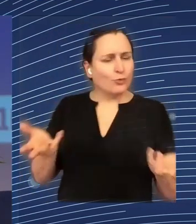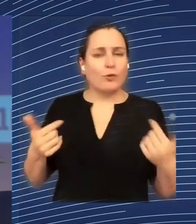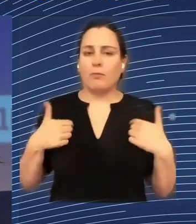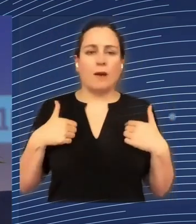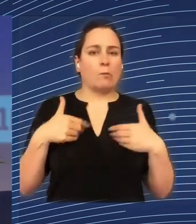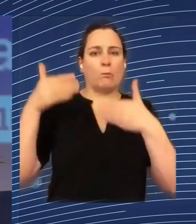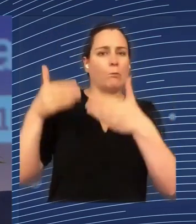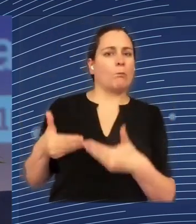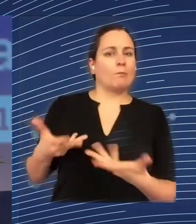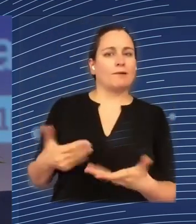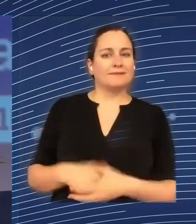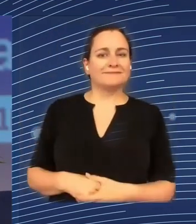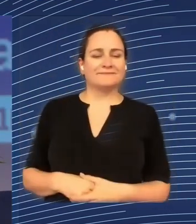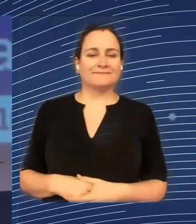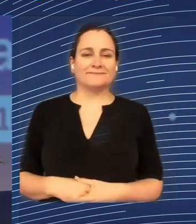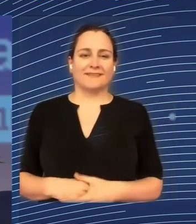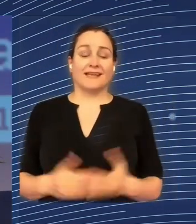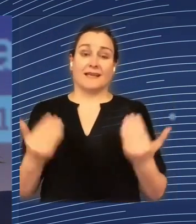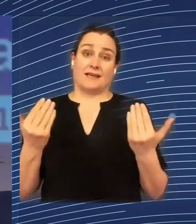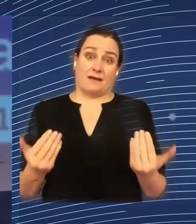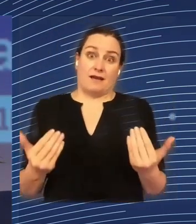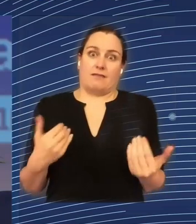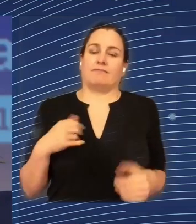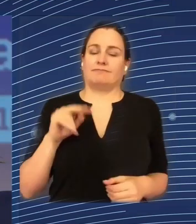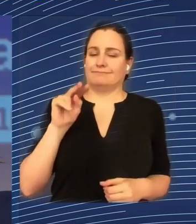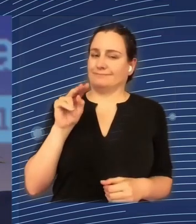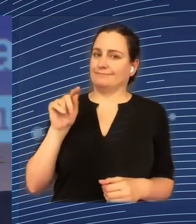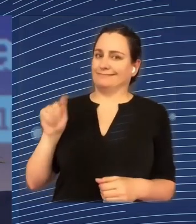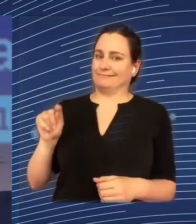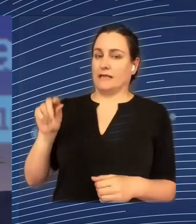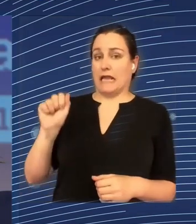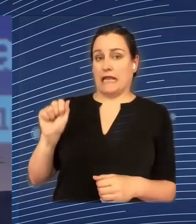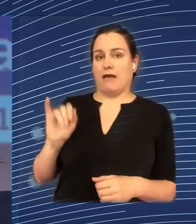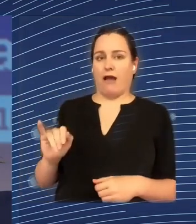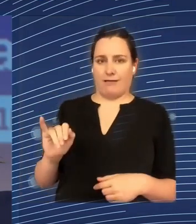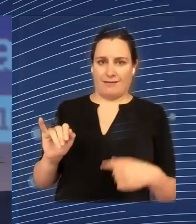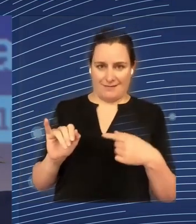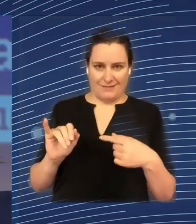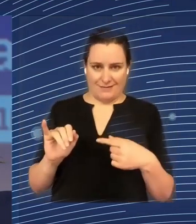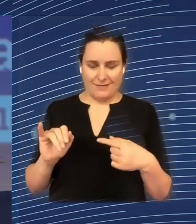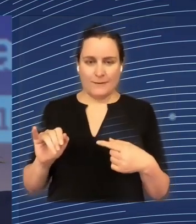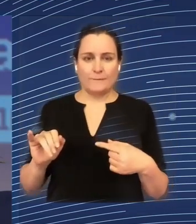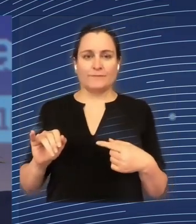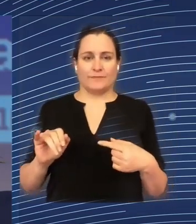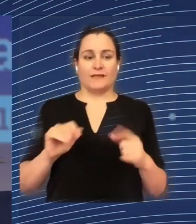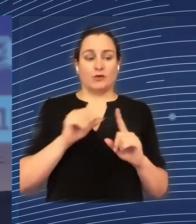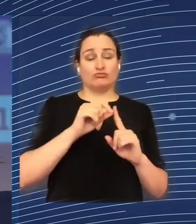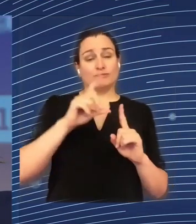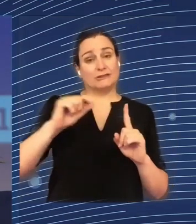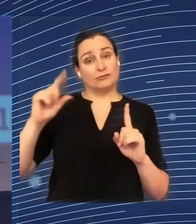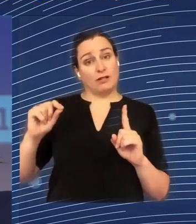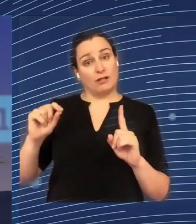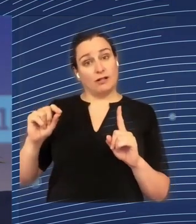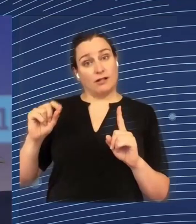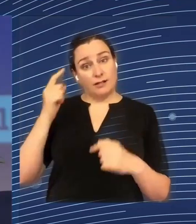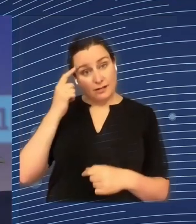intelligence, So let's employ all new digital innovations that we have to